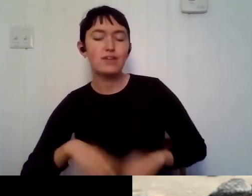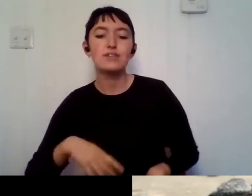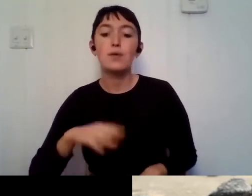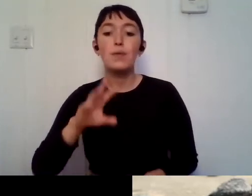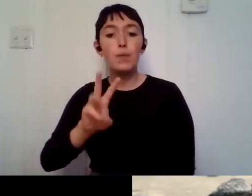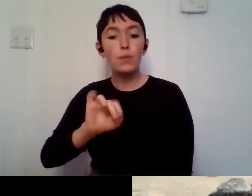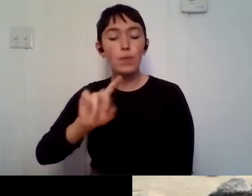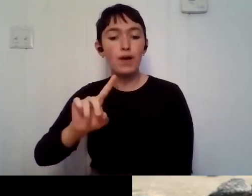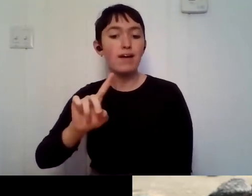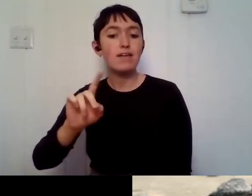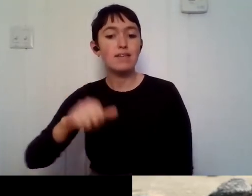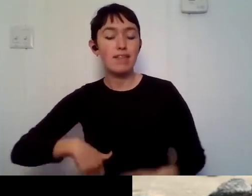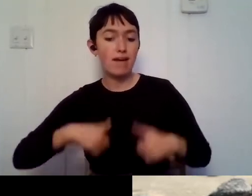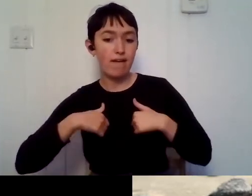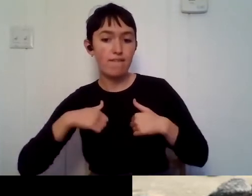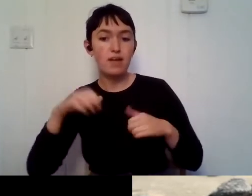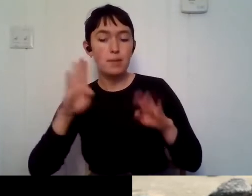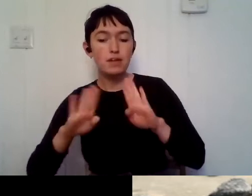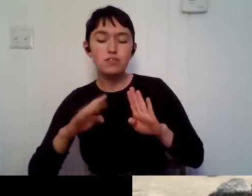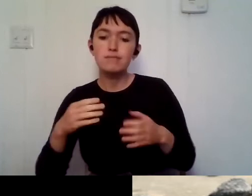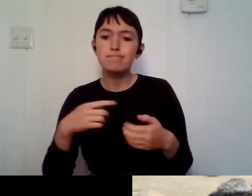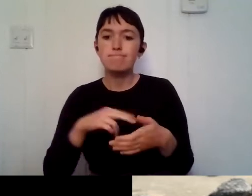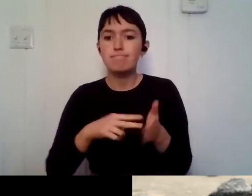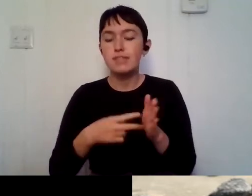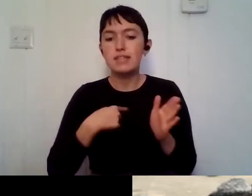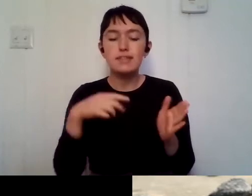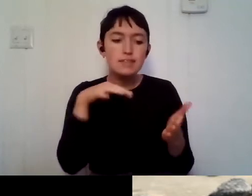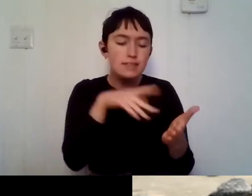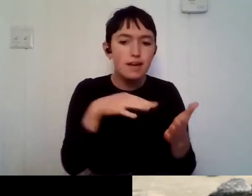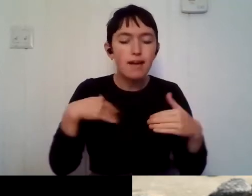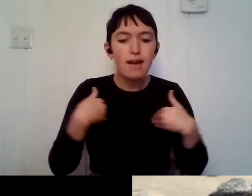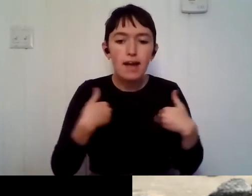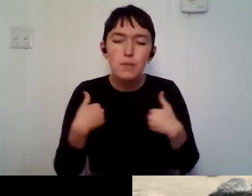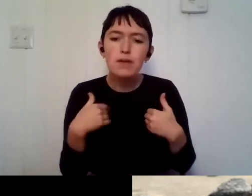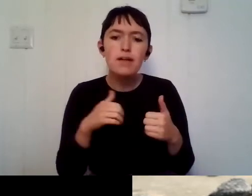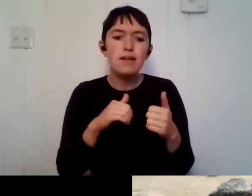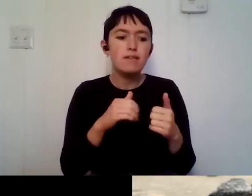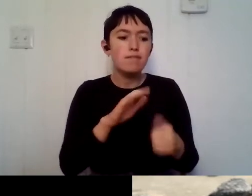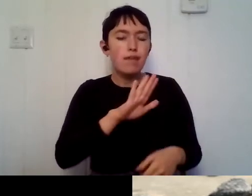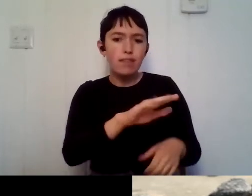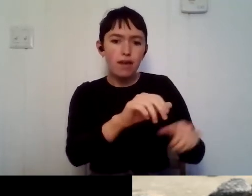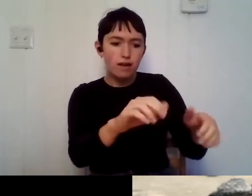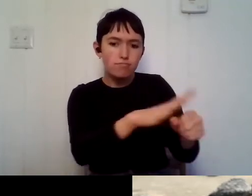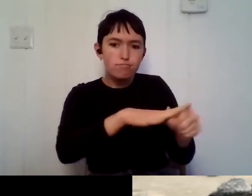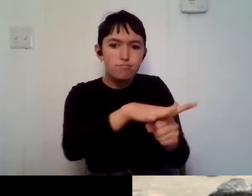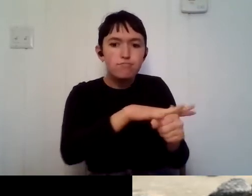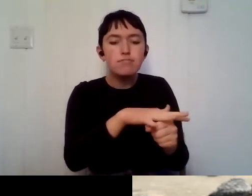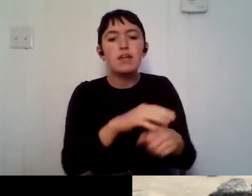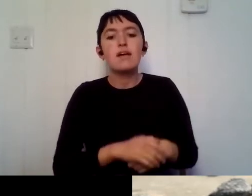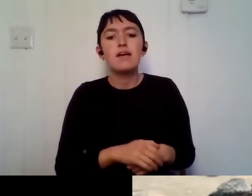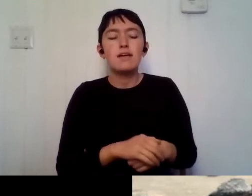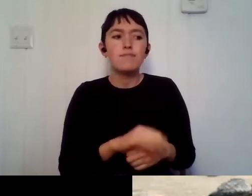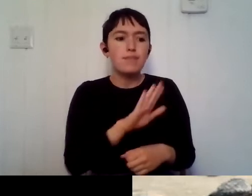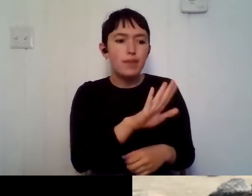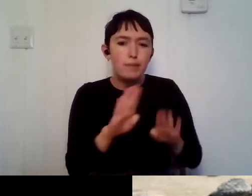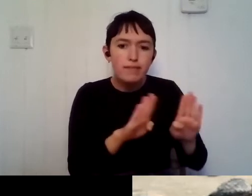and how they interact with their habitat, whether that's their physical interaction or their behavior. And, um,